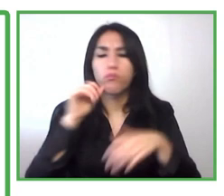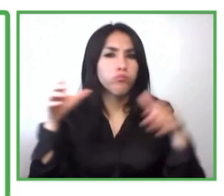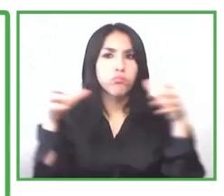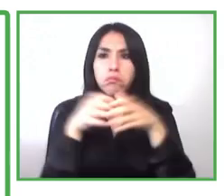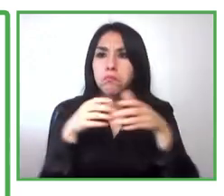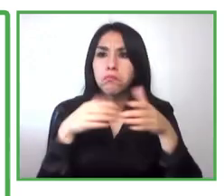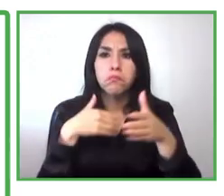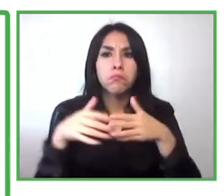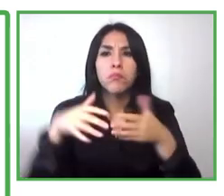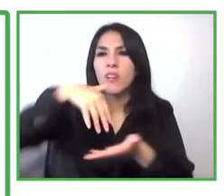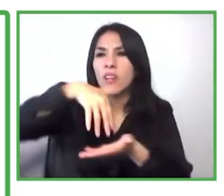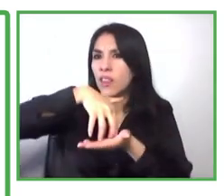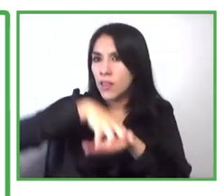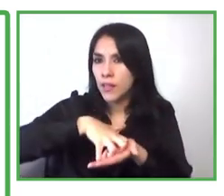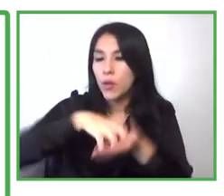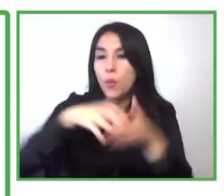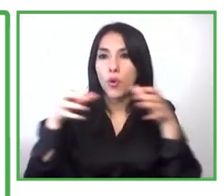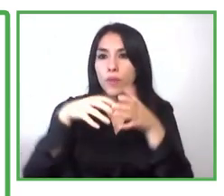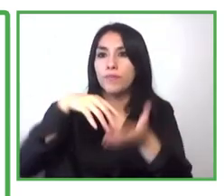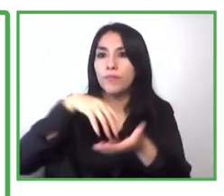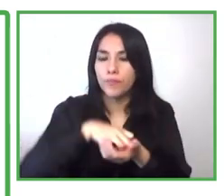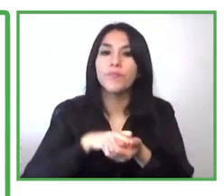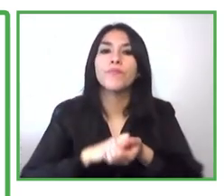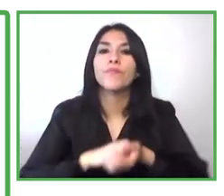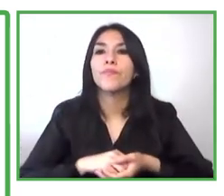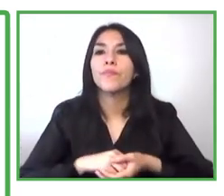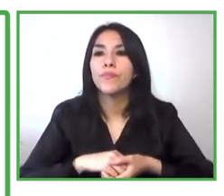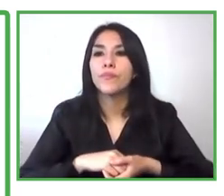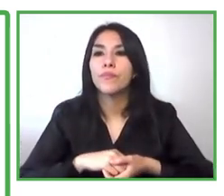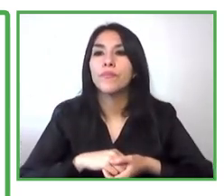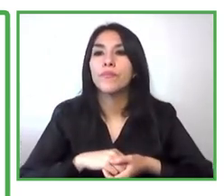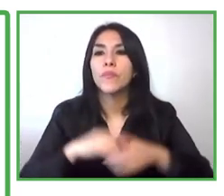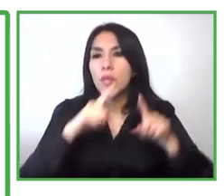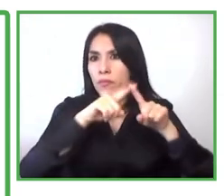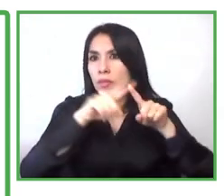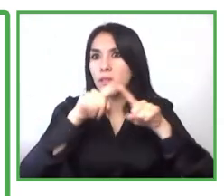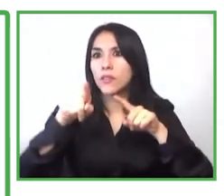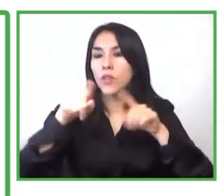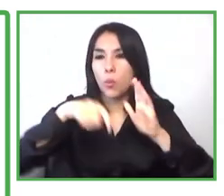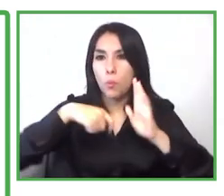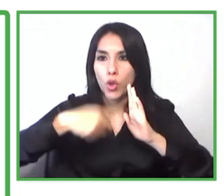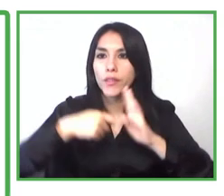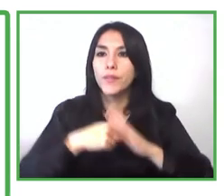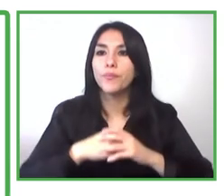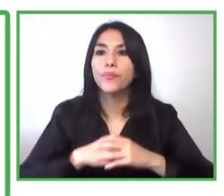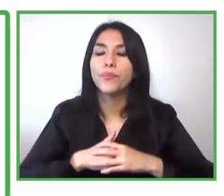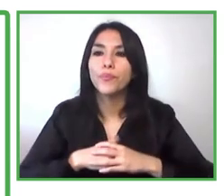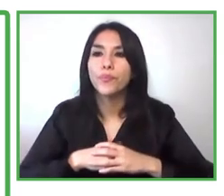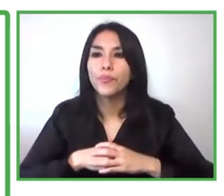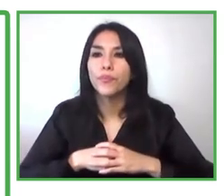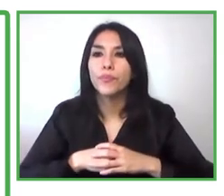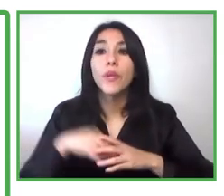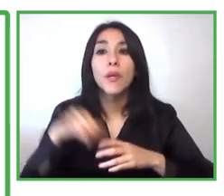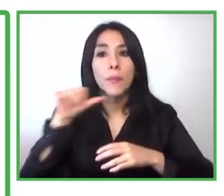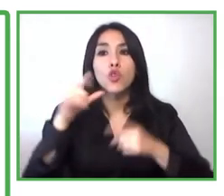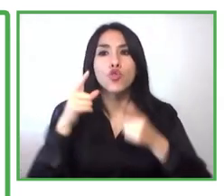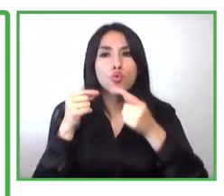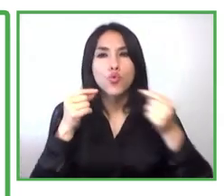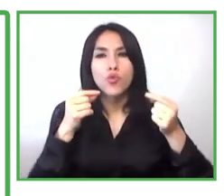vulnerable and a vulnerable way for different uh public and private programs we also develop uh different studies